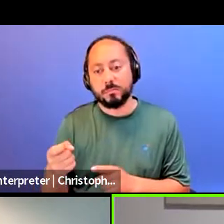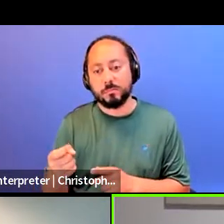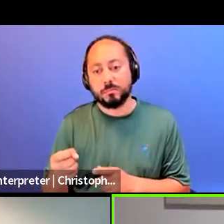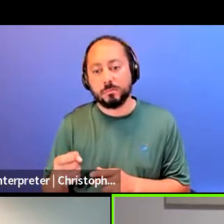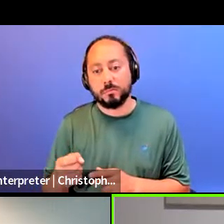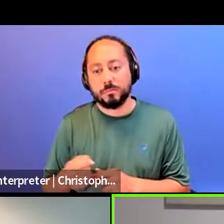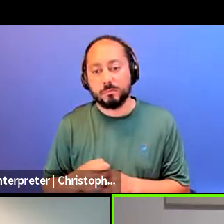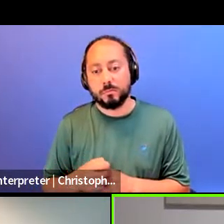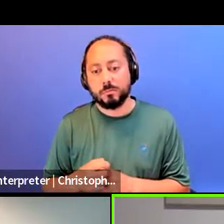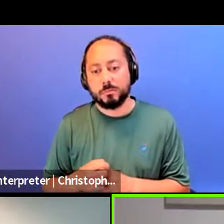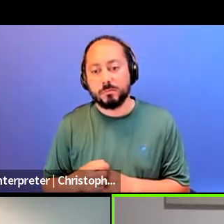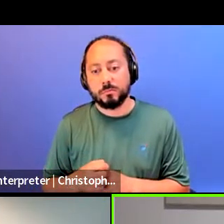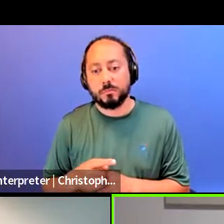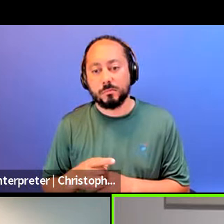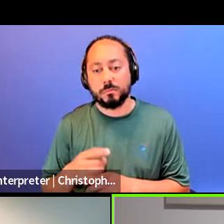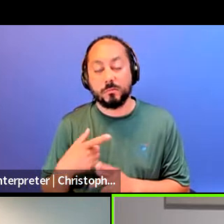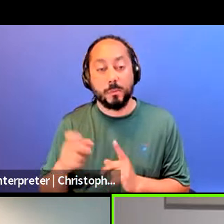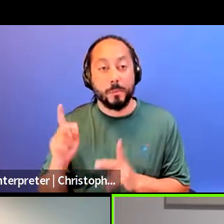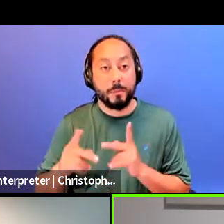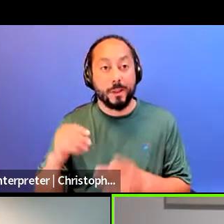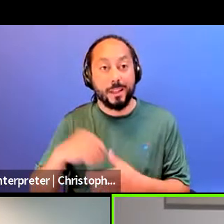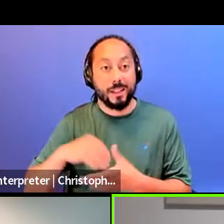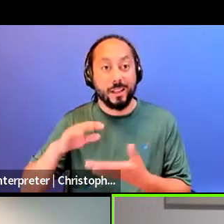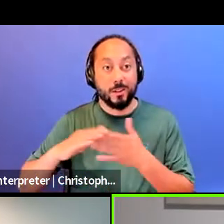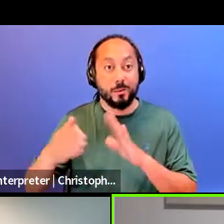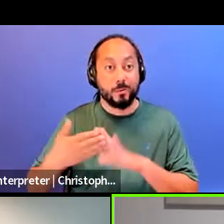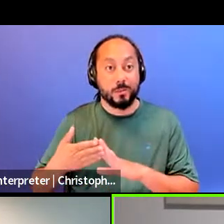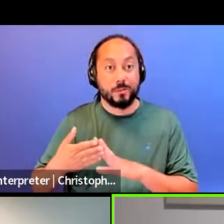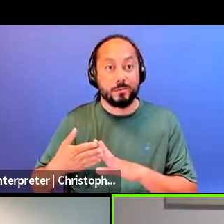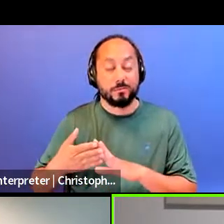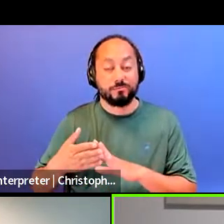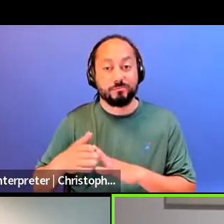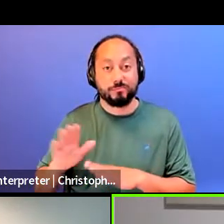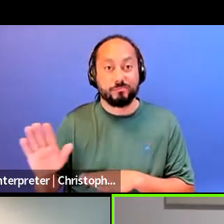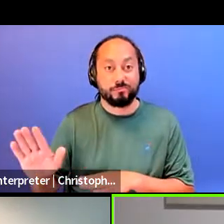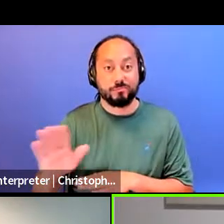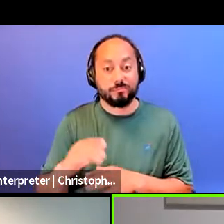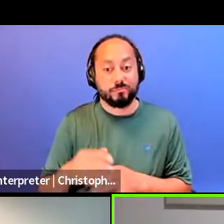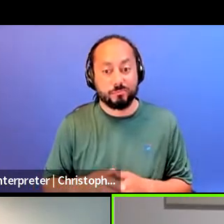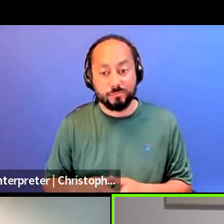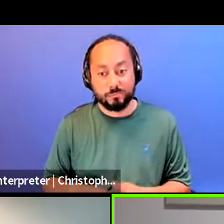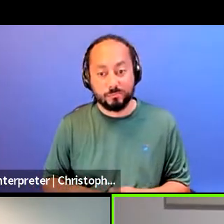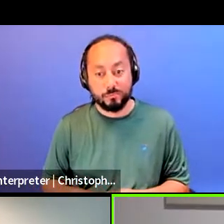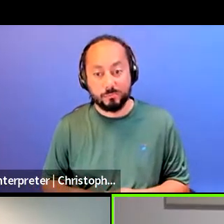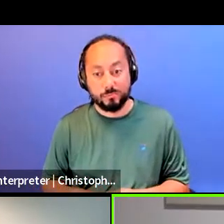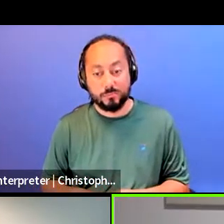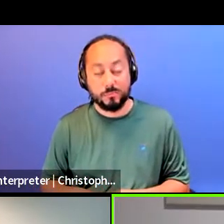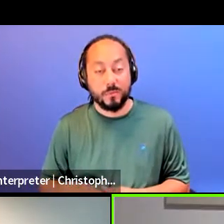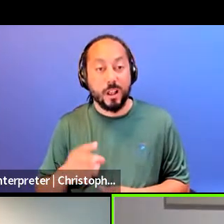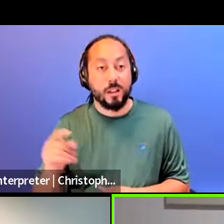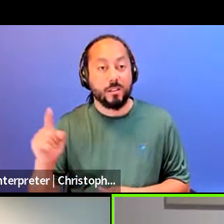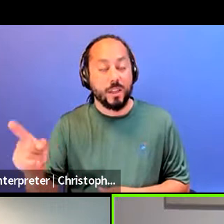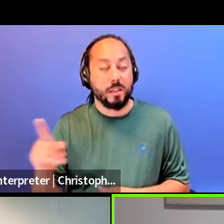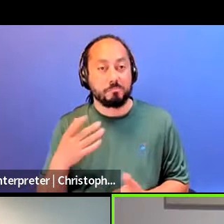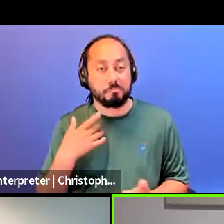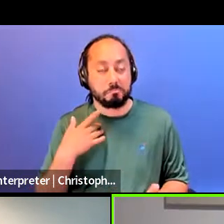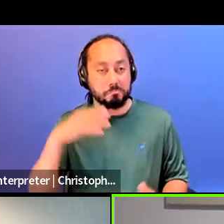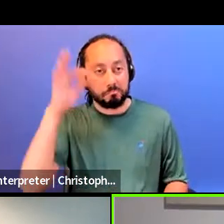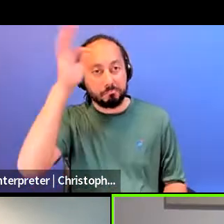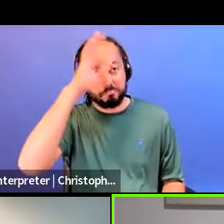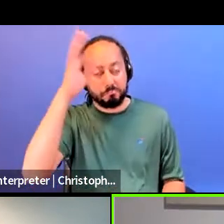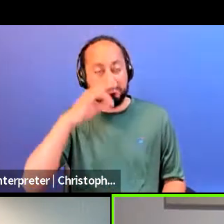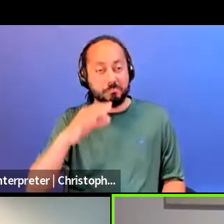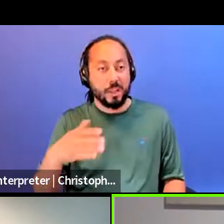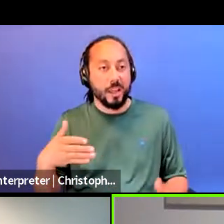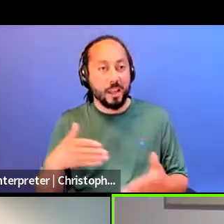you know, people within that community itself that just didn't have an anti-racist, um, you know, praxis.